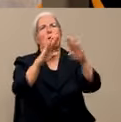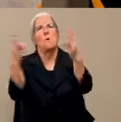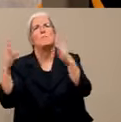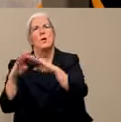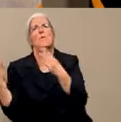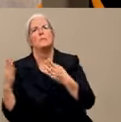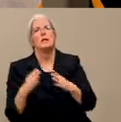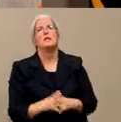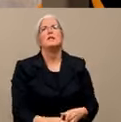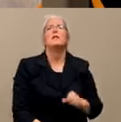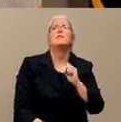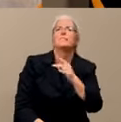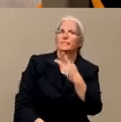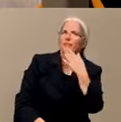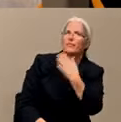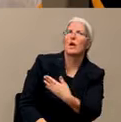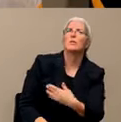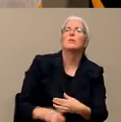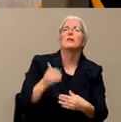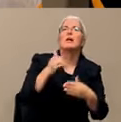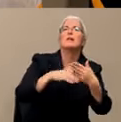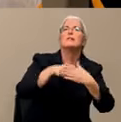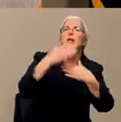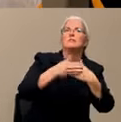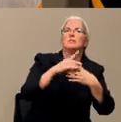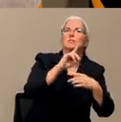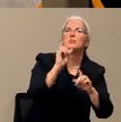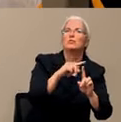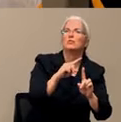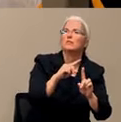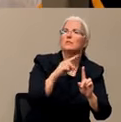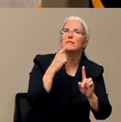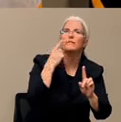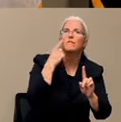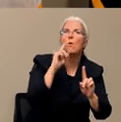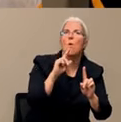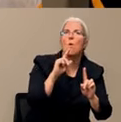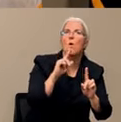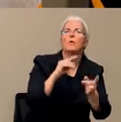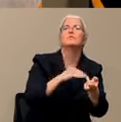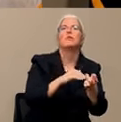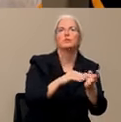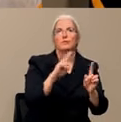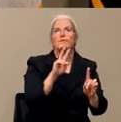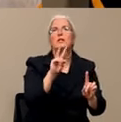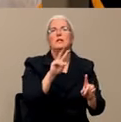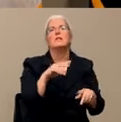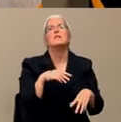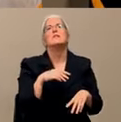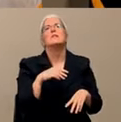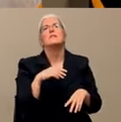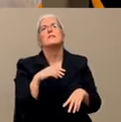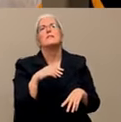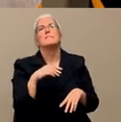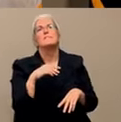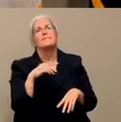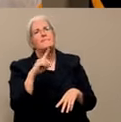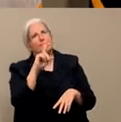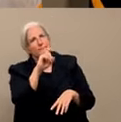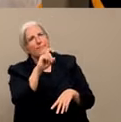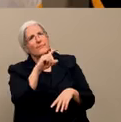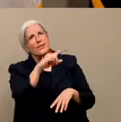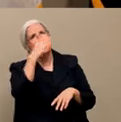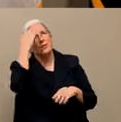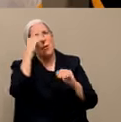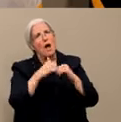We'll stay with you, Dr. V. So here's a technical question right now. Do we know how many ventilators are in our county? Yeah,